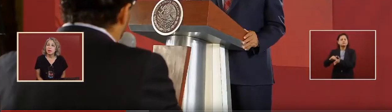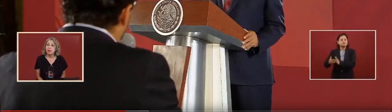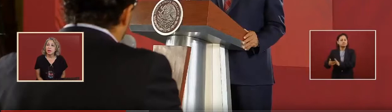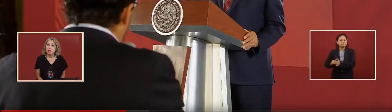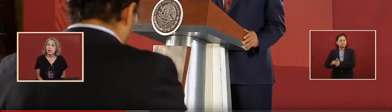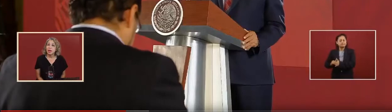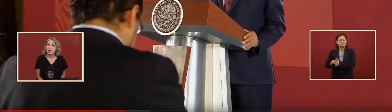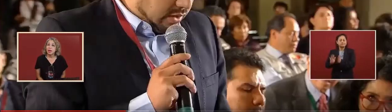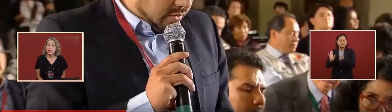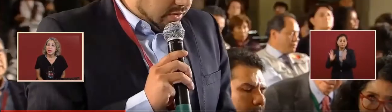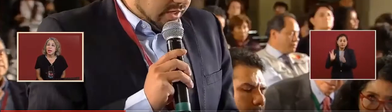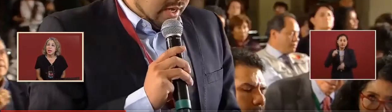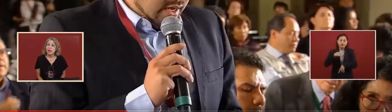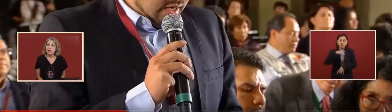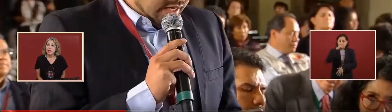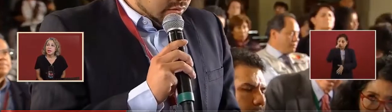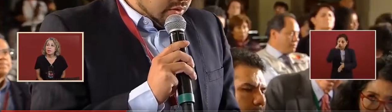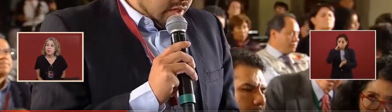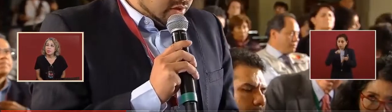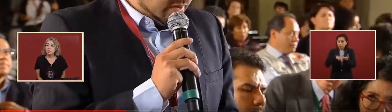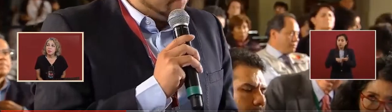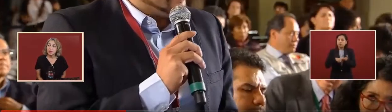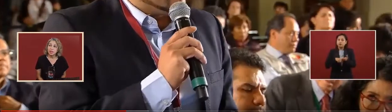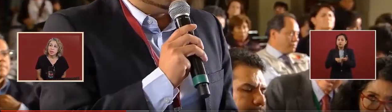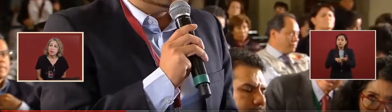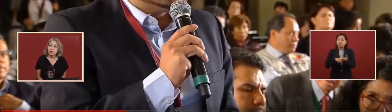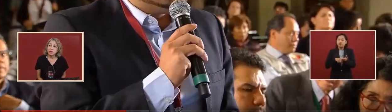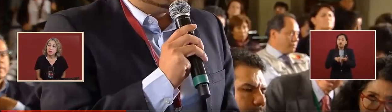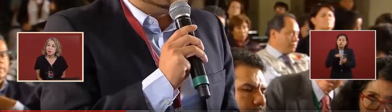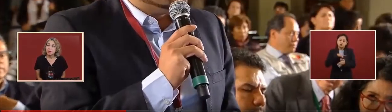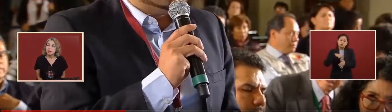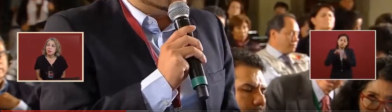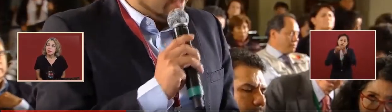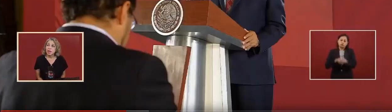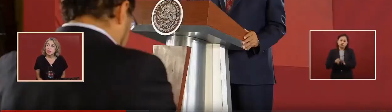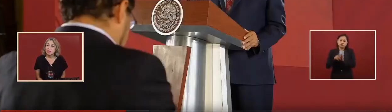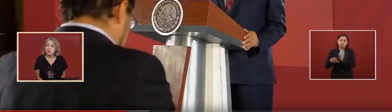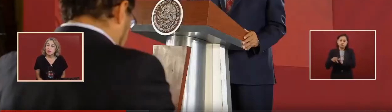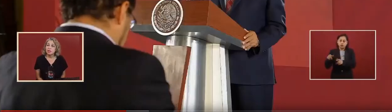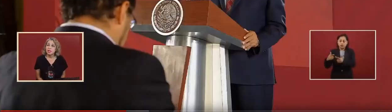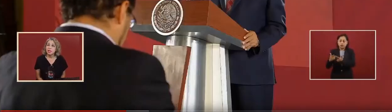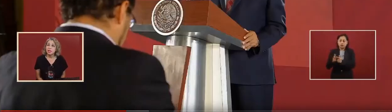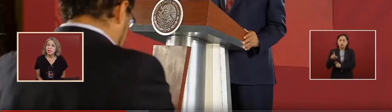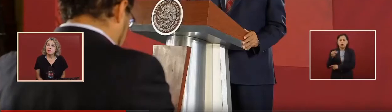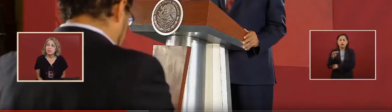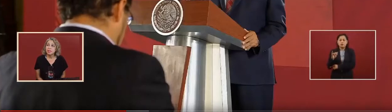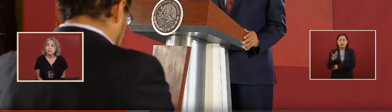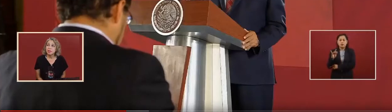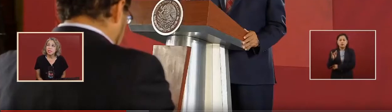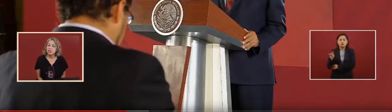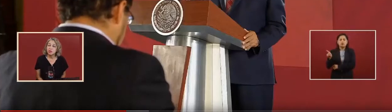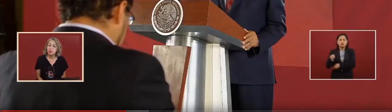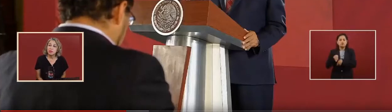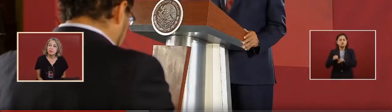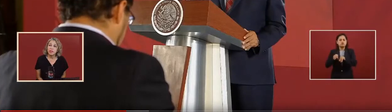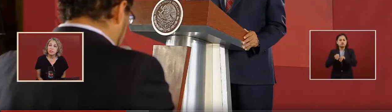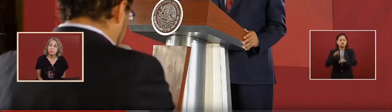animal political, has content in Facebook, is control of Facebook in Mexico.